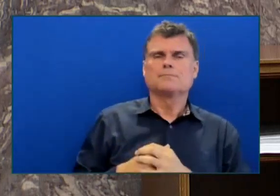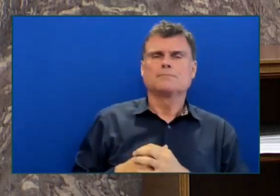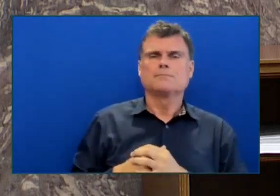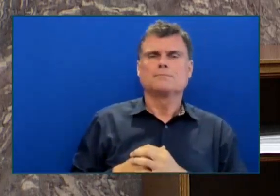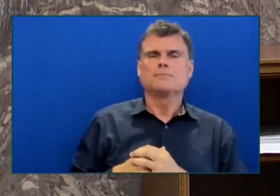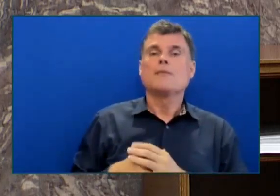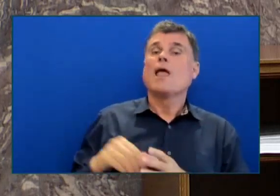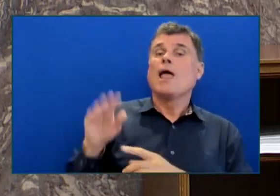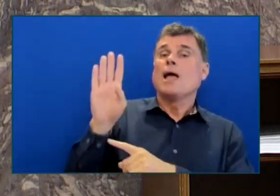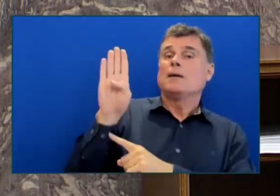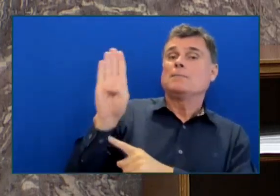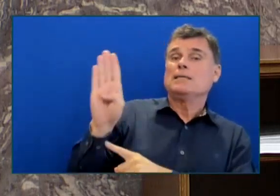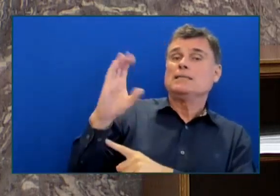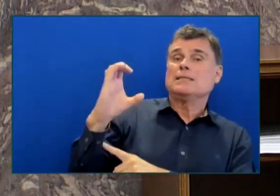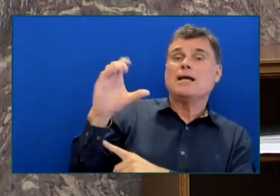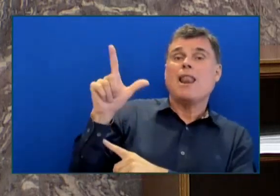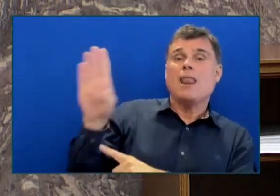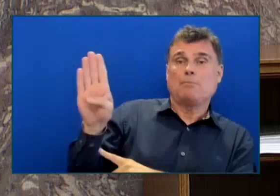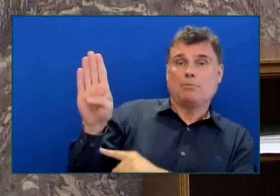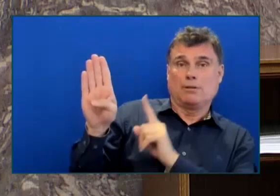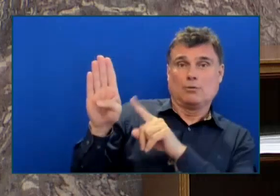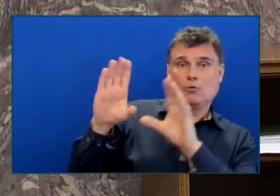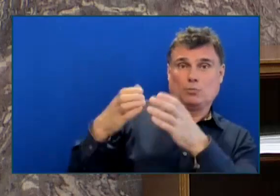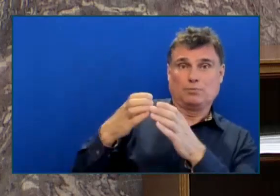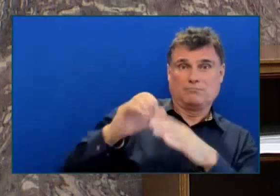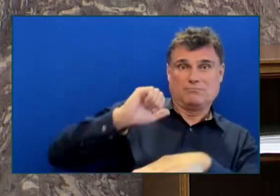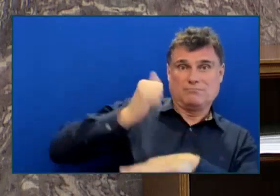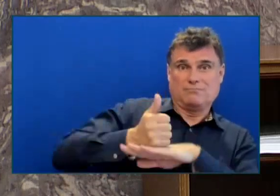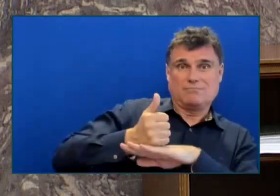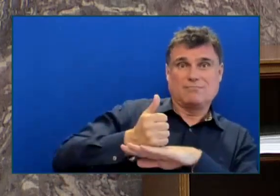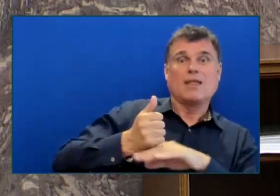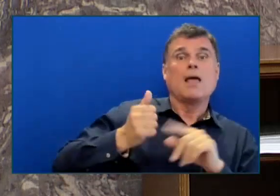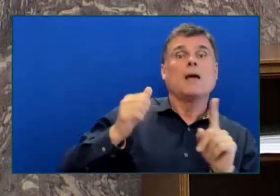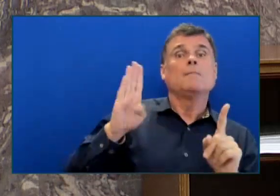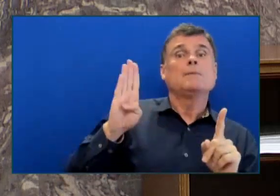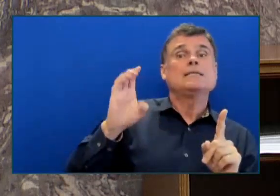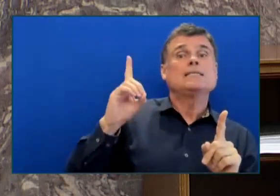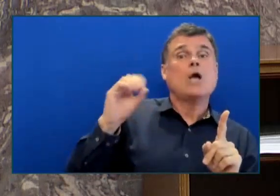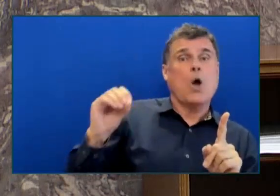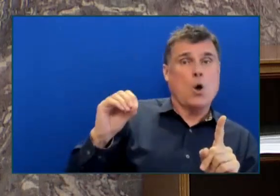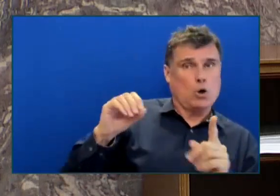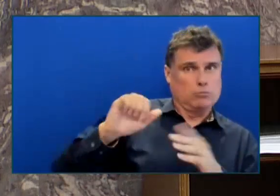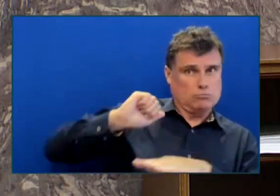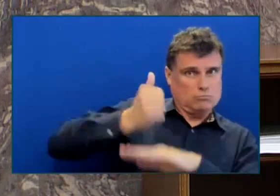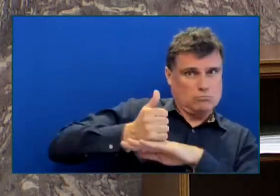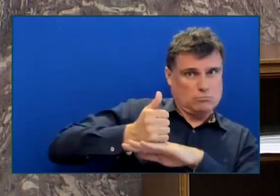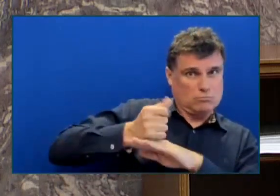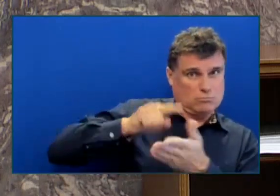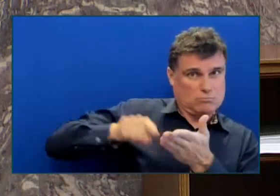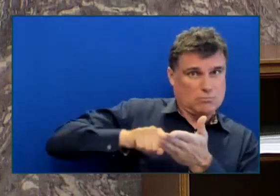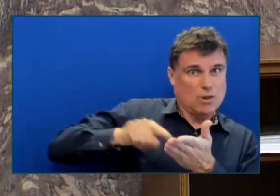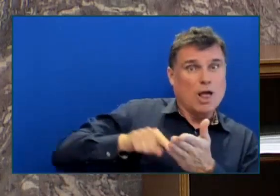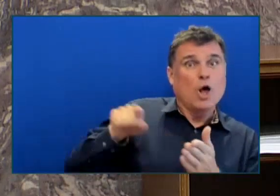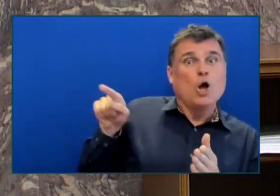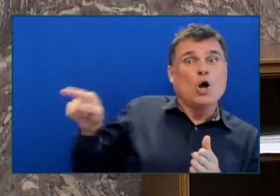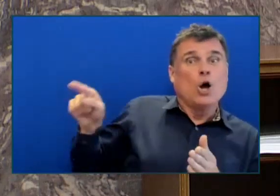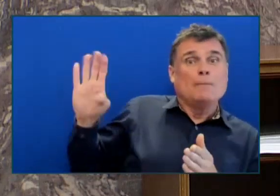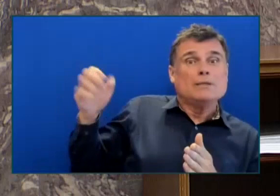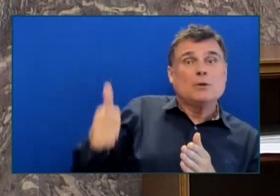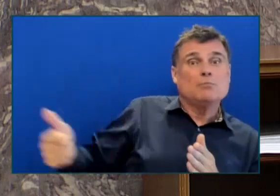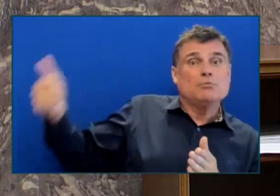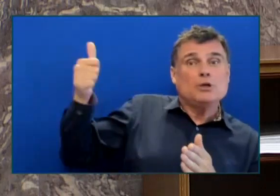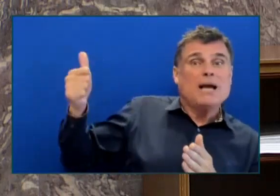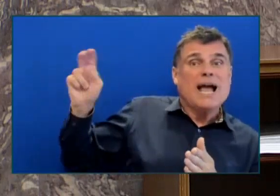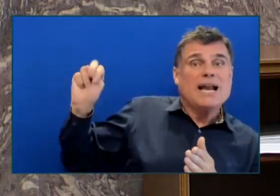of a TIRA in 2017, and the Premier and the NDP cancelled it, covered it up, and then tripled a TIRA's